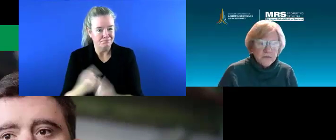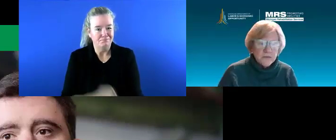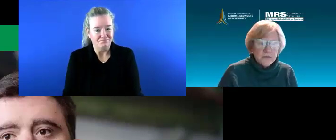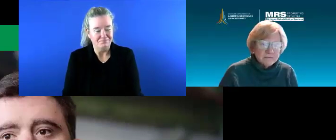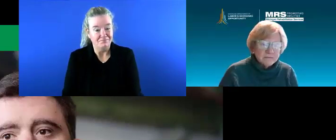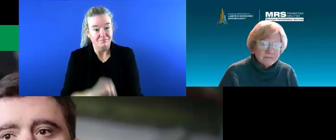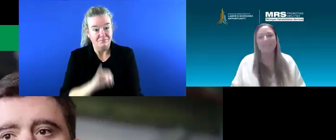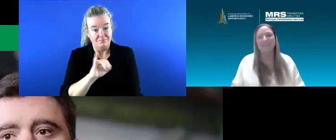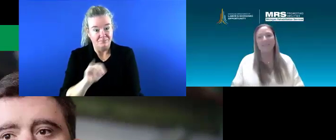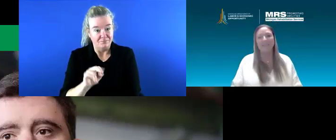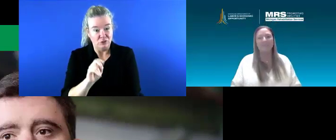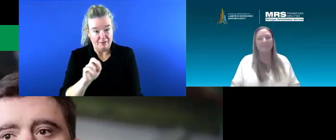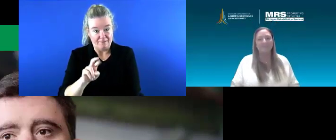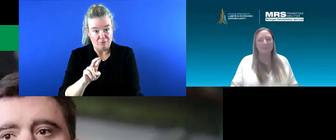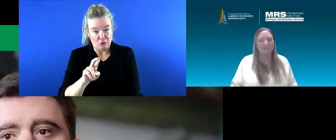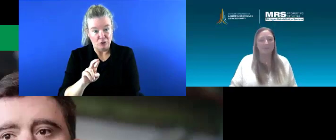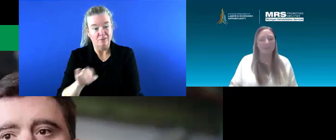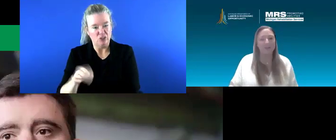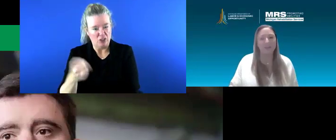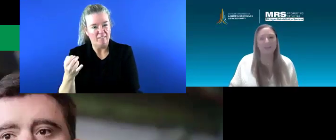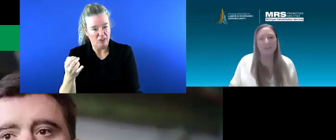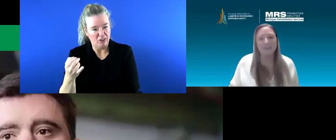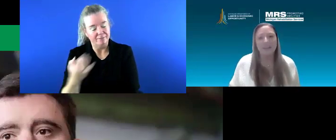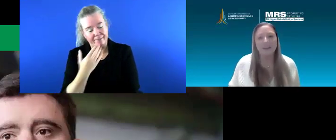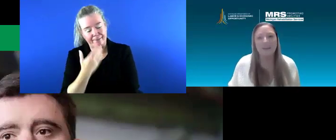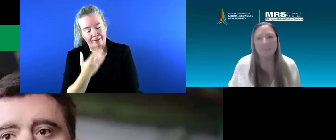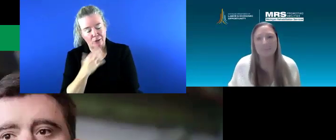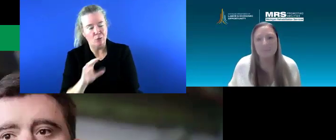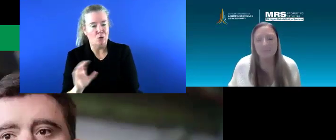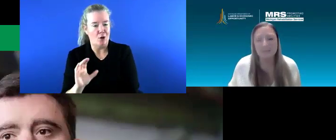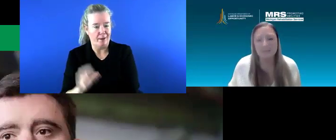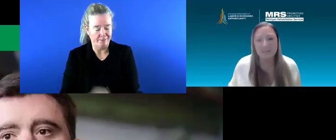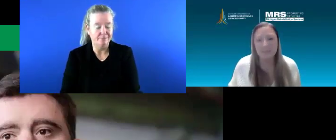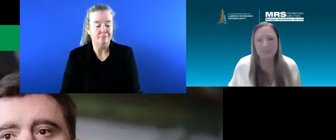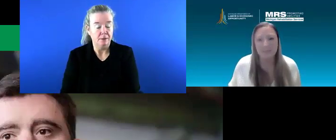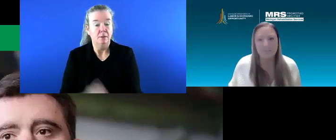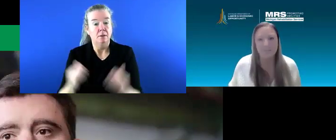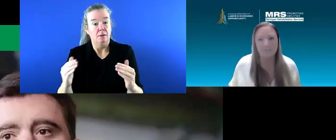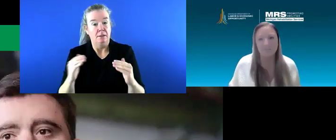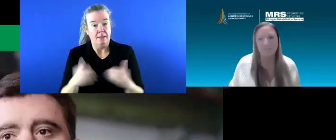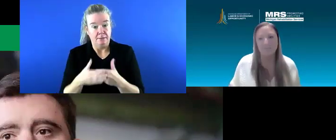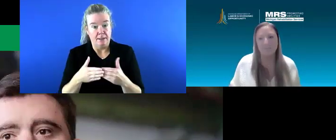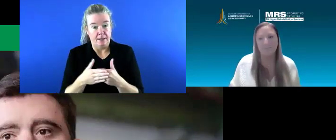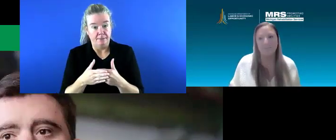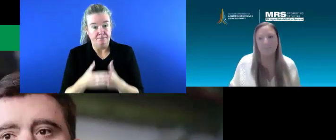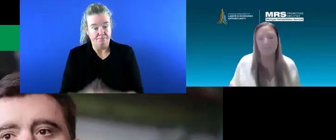Jennifer? Yes, thank you so much Claudette. Next slide, please.